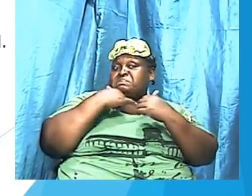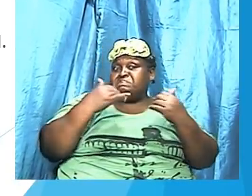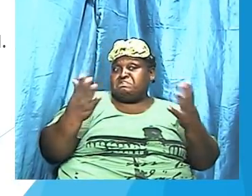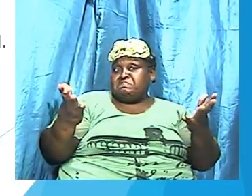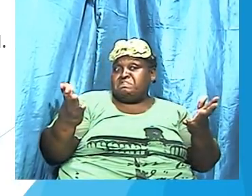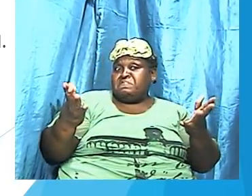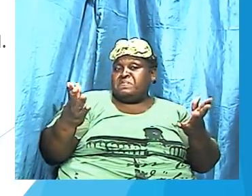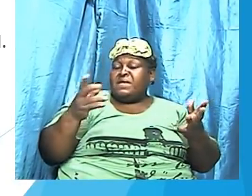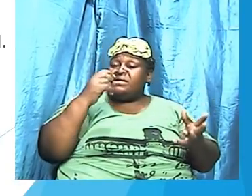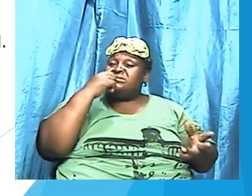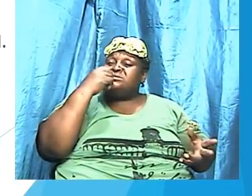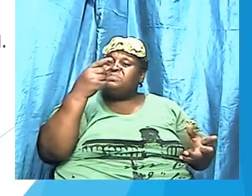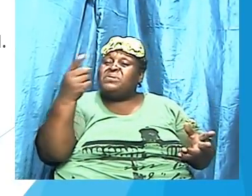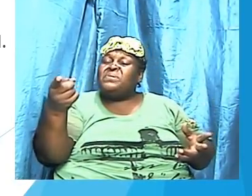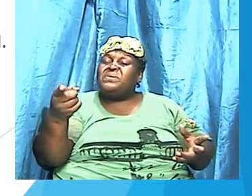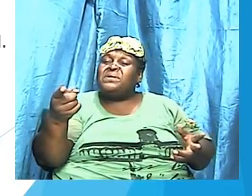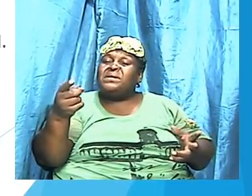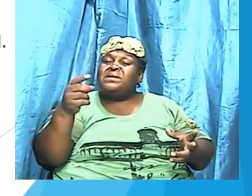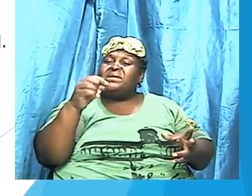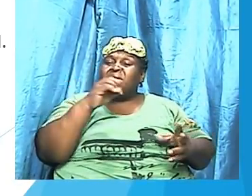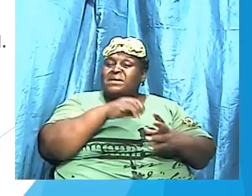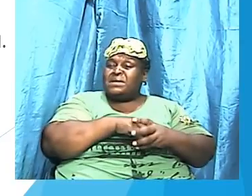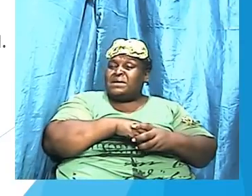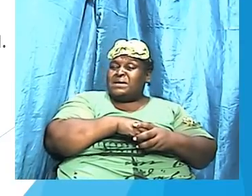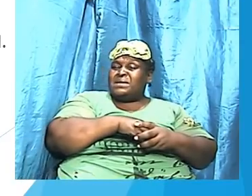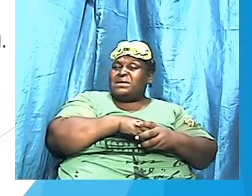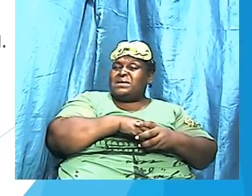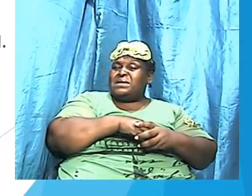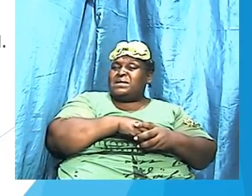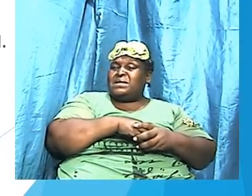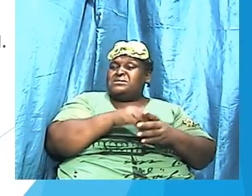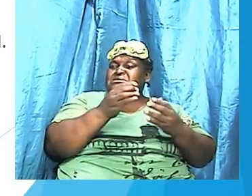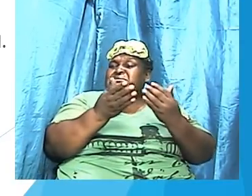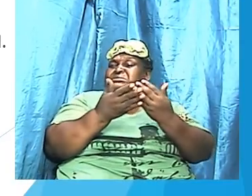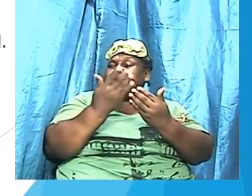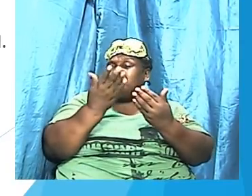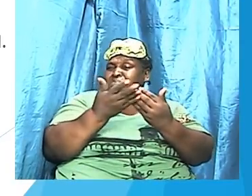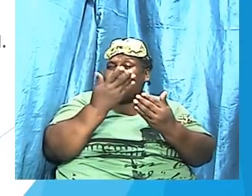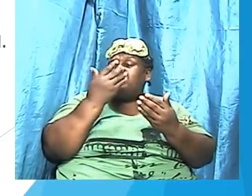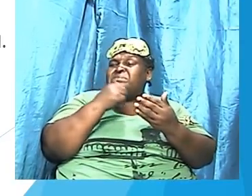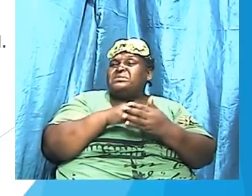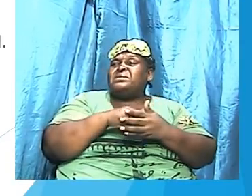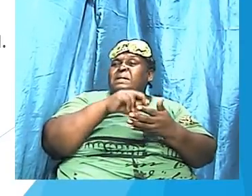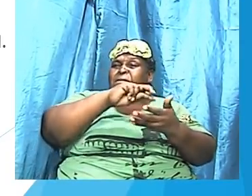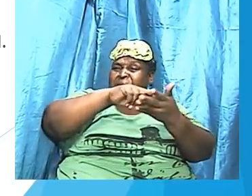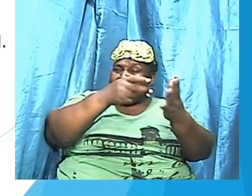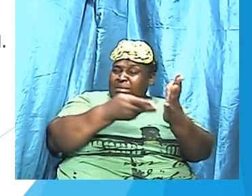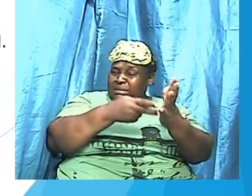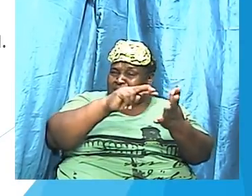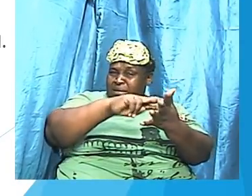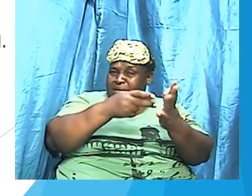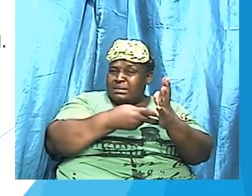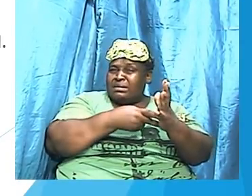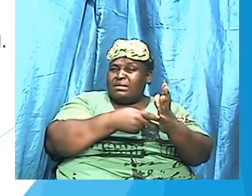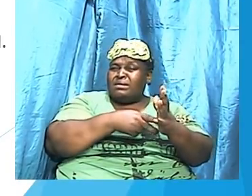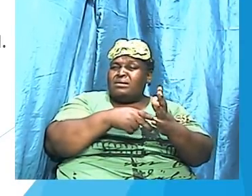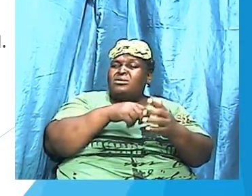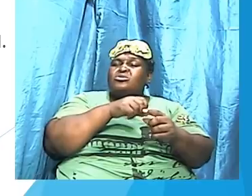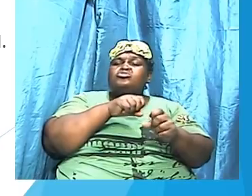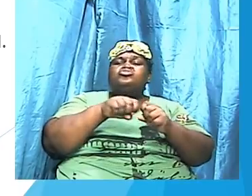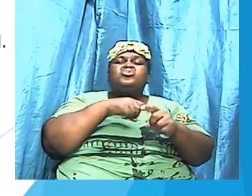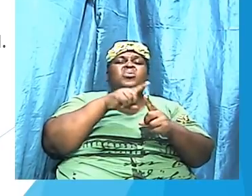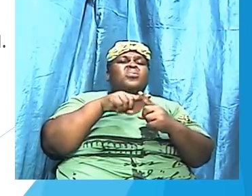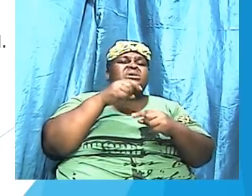spoken in a certain and definite term. So when we talk about the rima word,